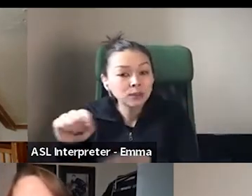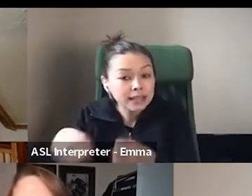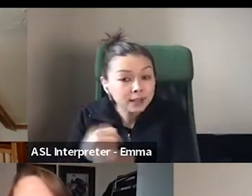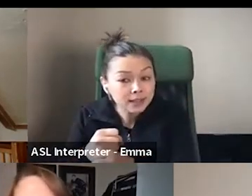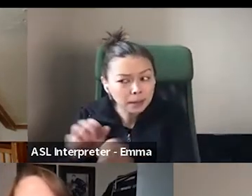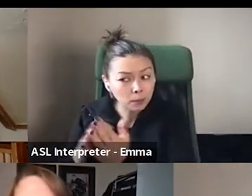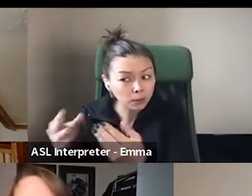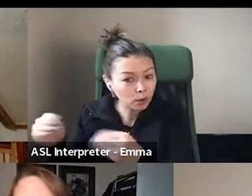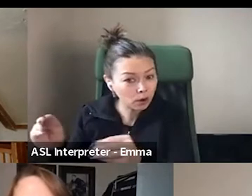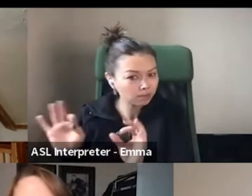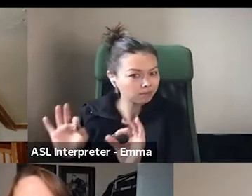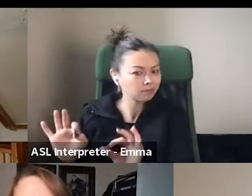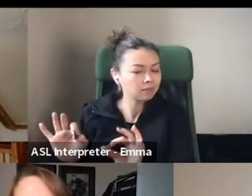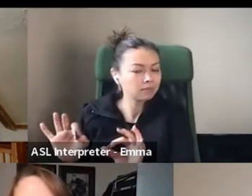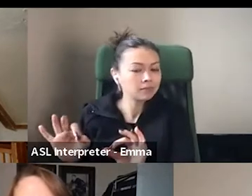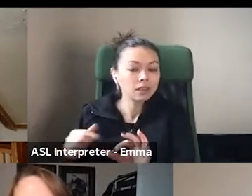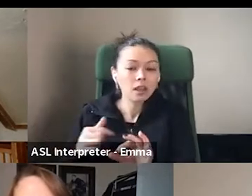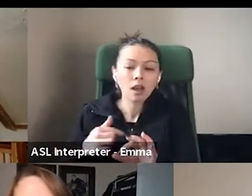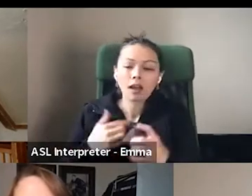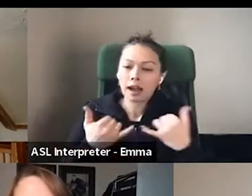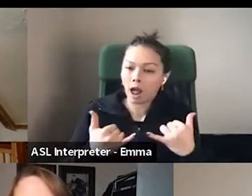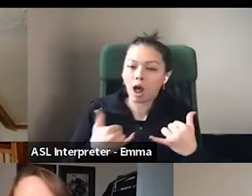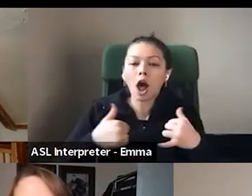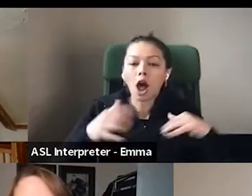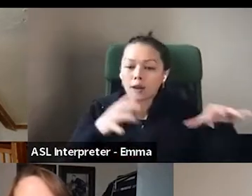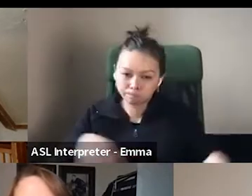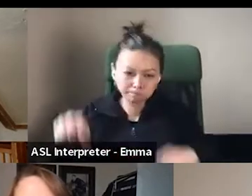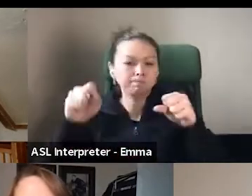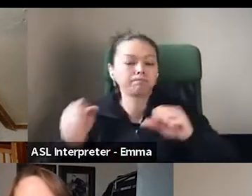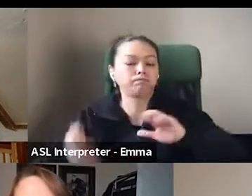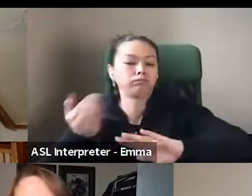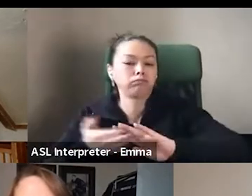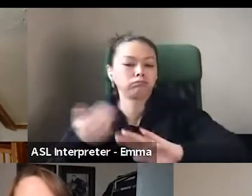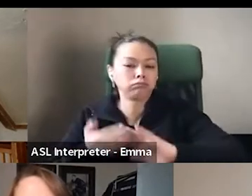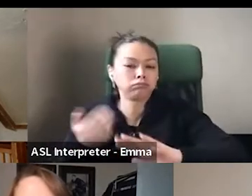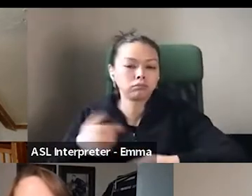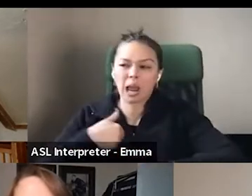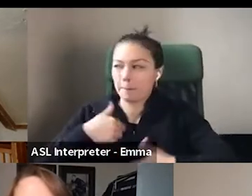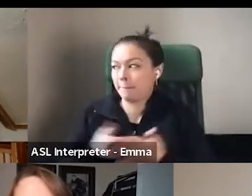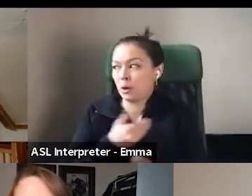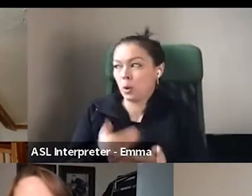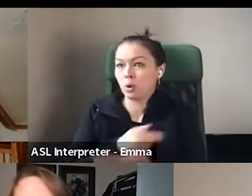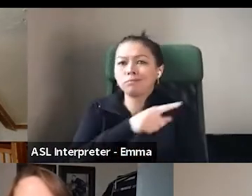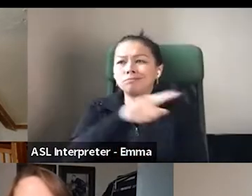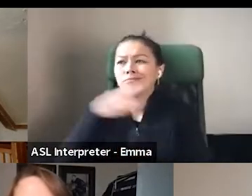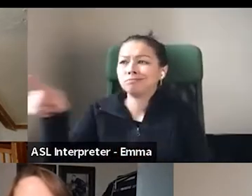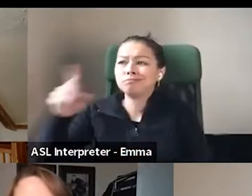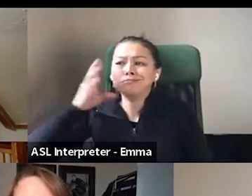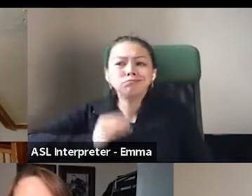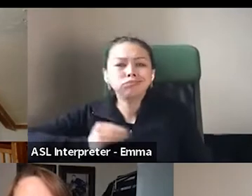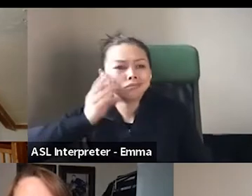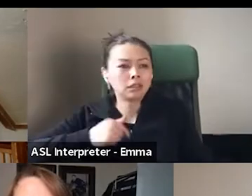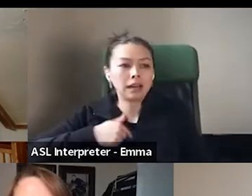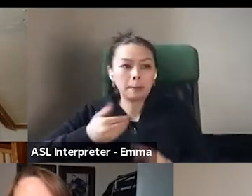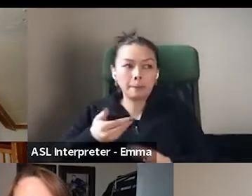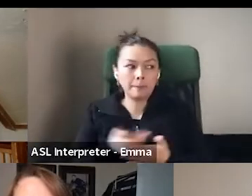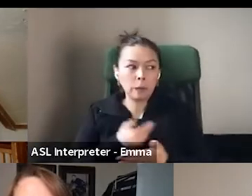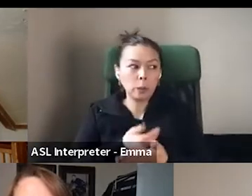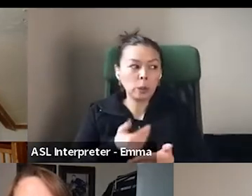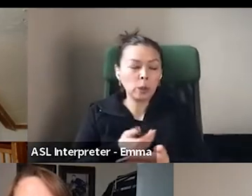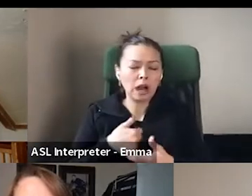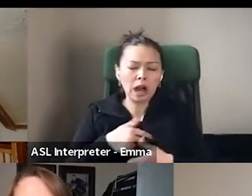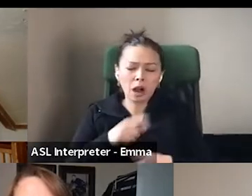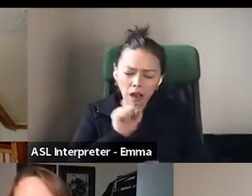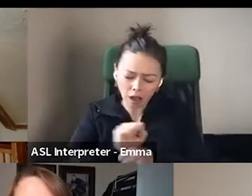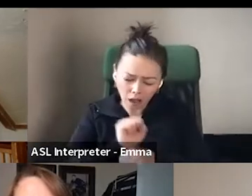November 1st and I worked my butt off, uh, to get open in time for Christmas. And honestly,